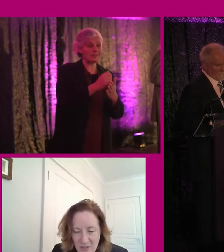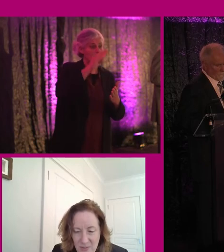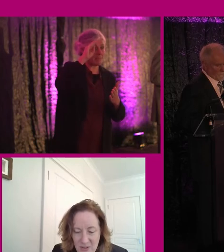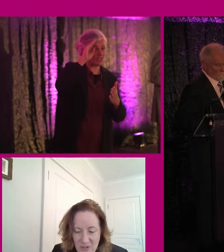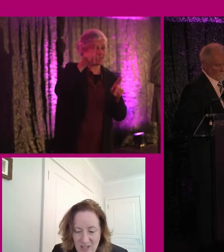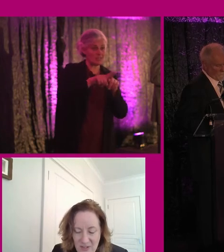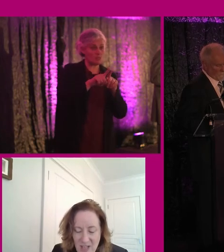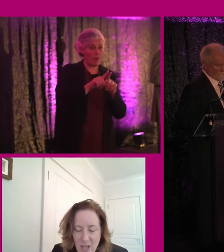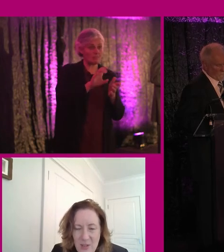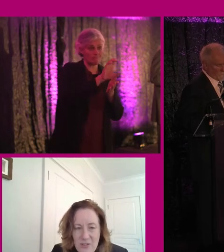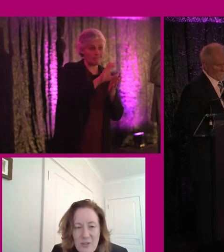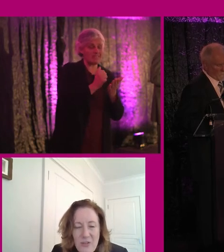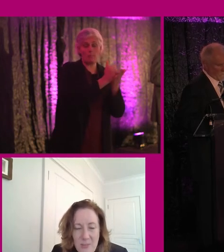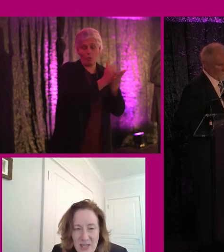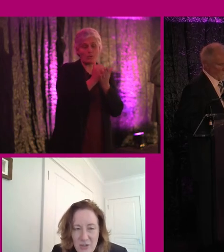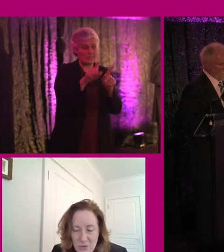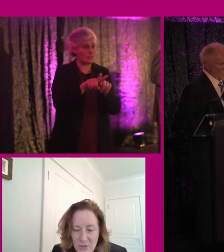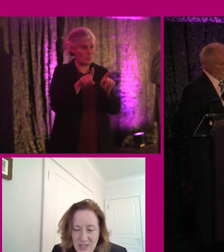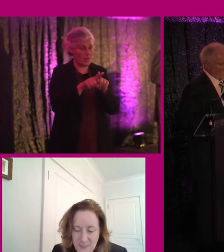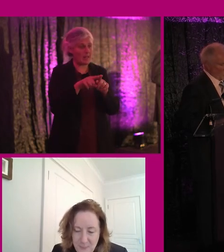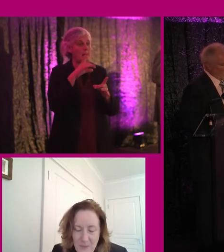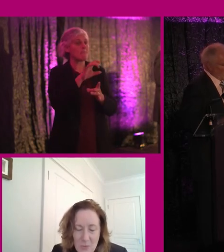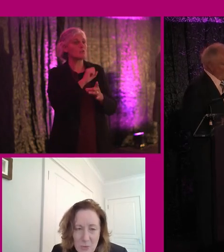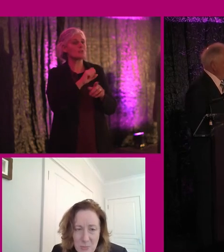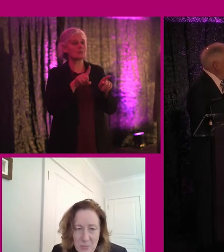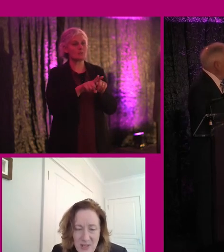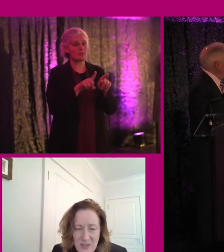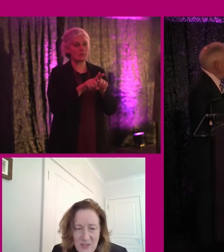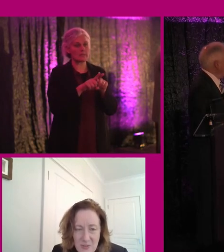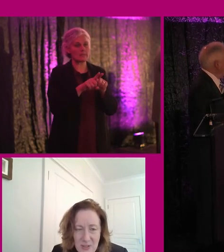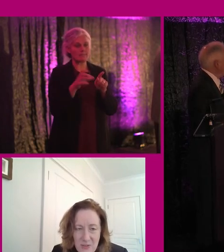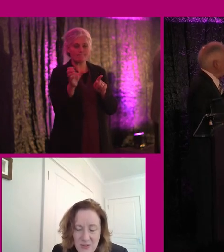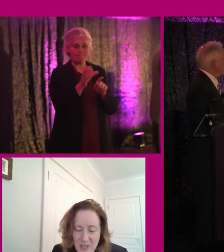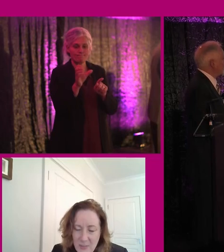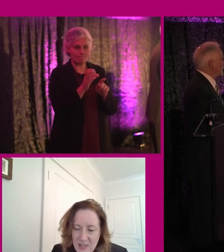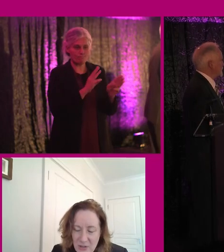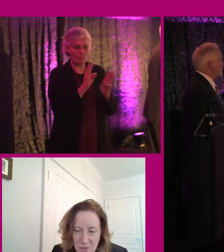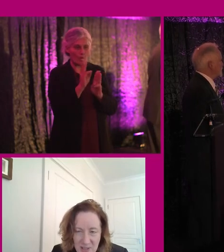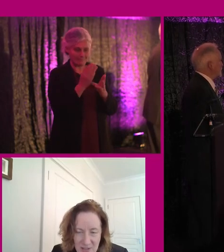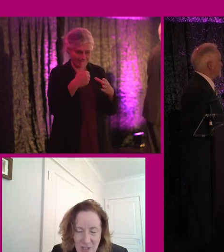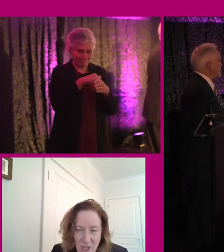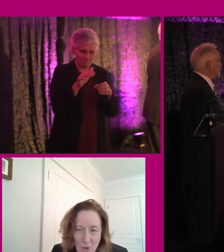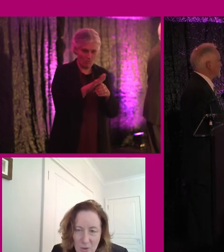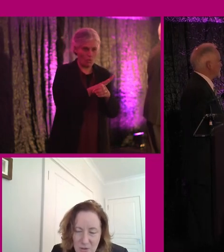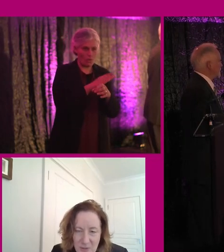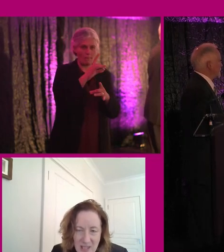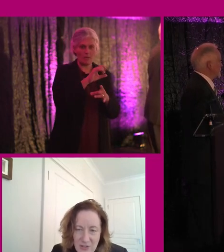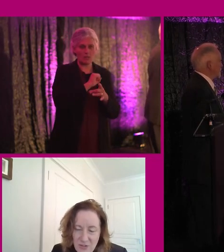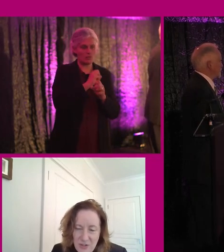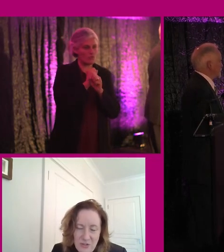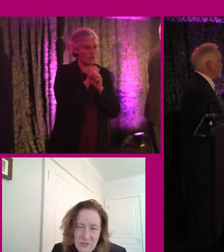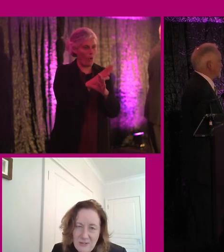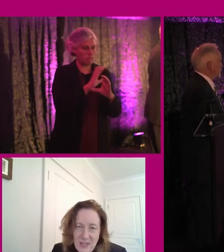sharing their disability status. But it's also then making sure that recruitment practices are inclusive, making sure that all